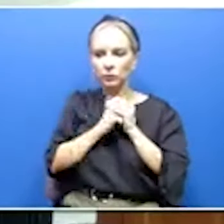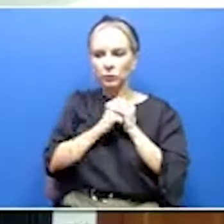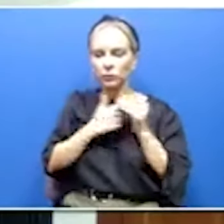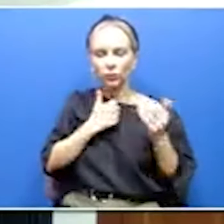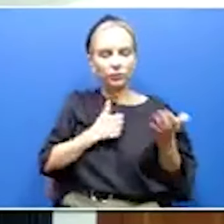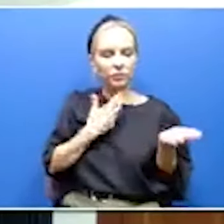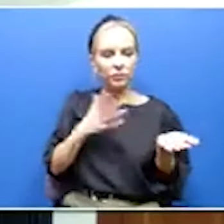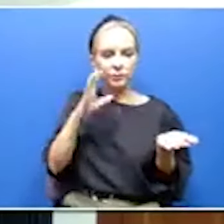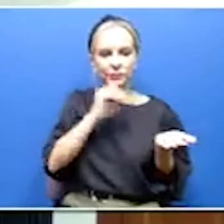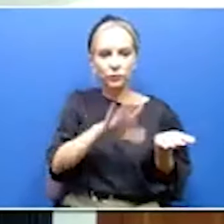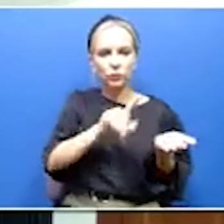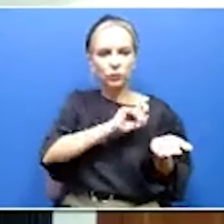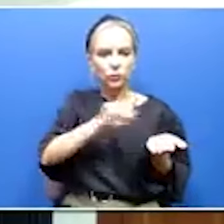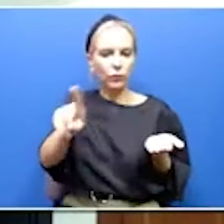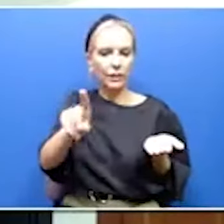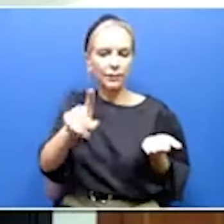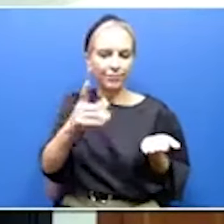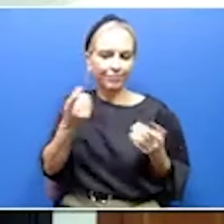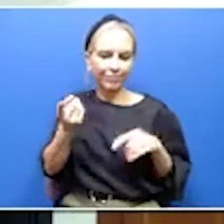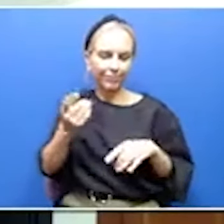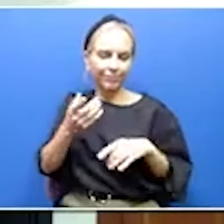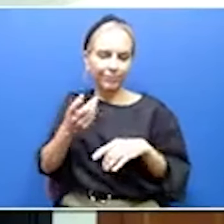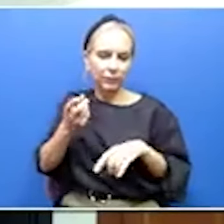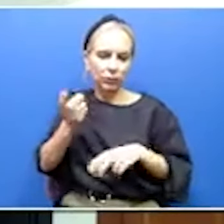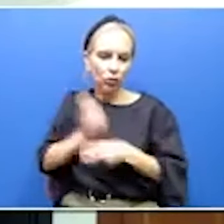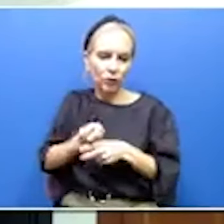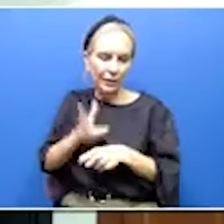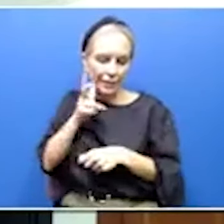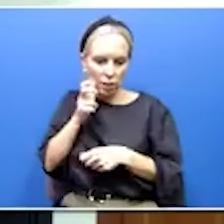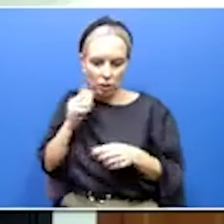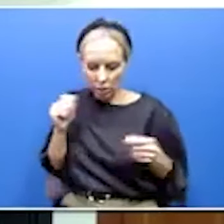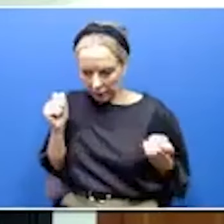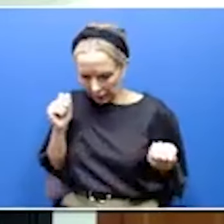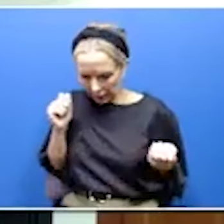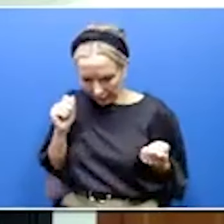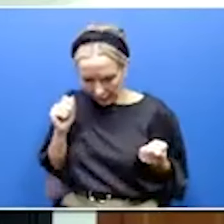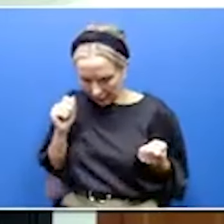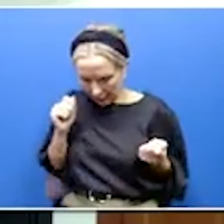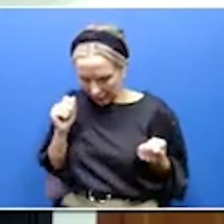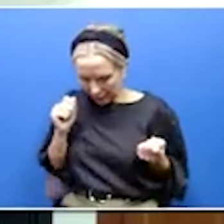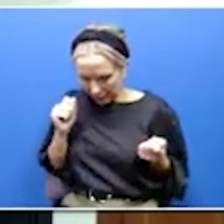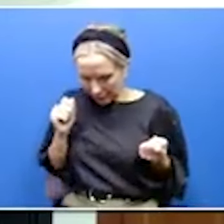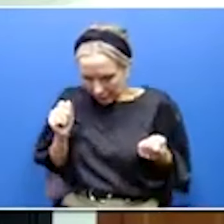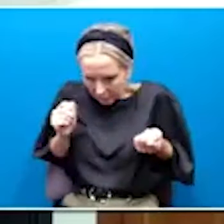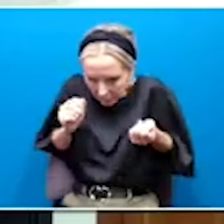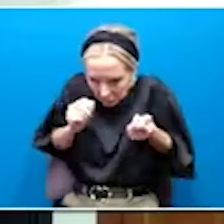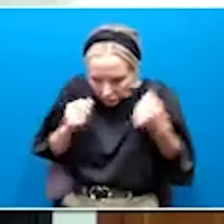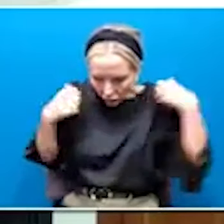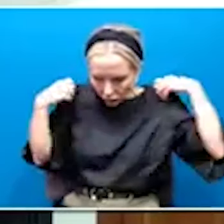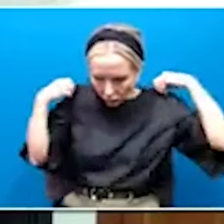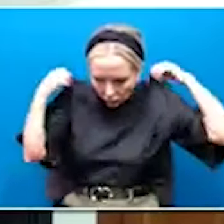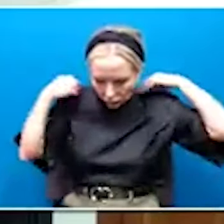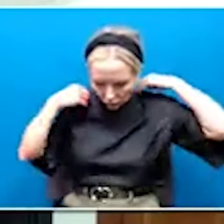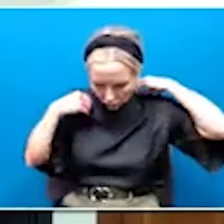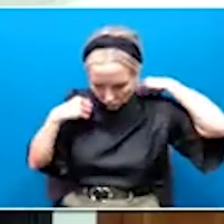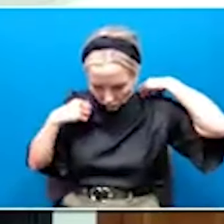until that's done? And second, the Supreme Court just overruled the schedule on doctrines. How do you think that will impact